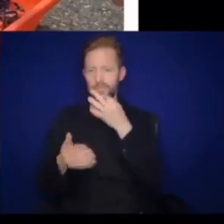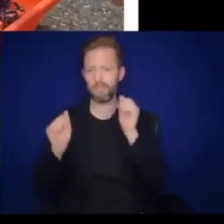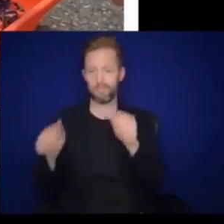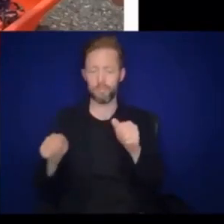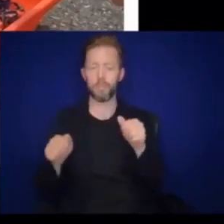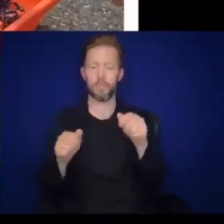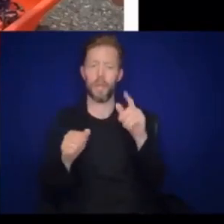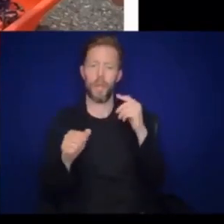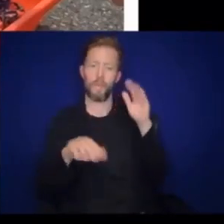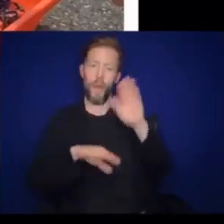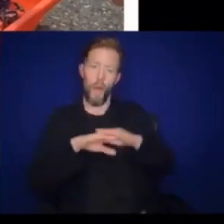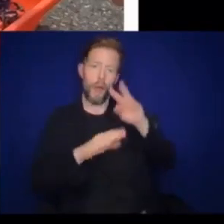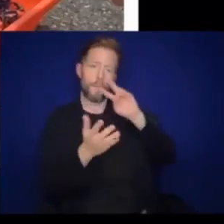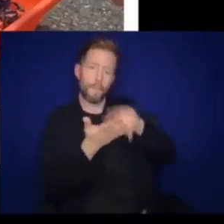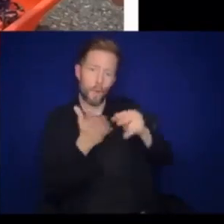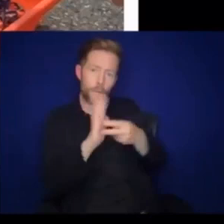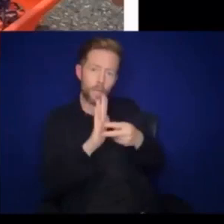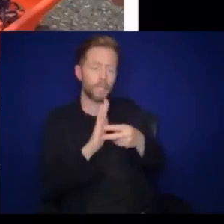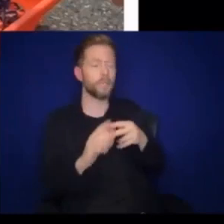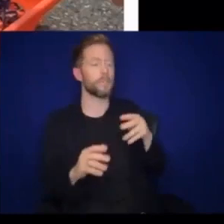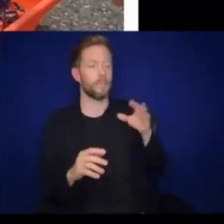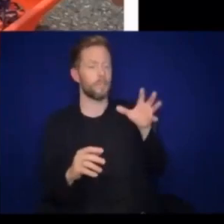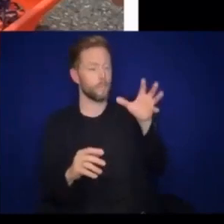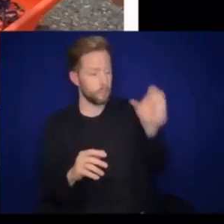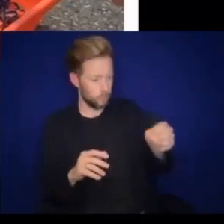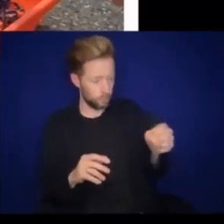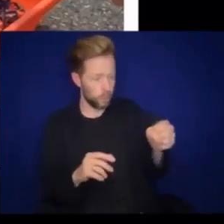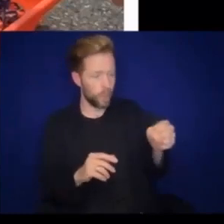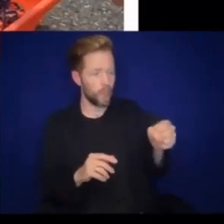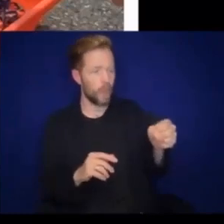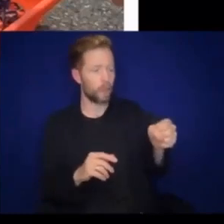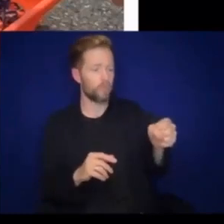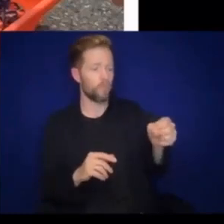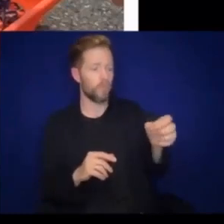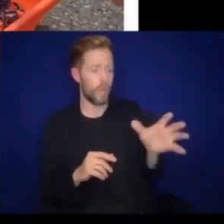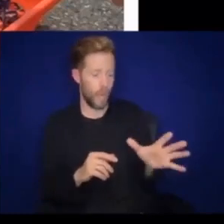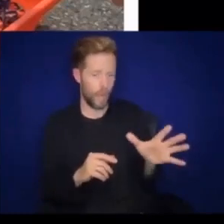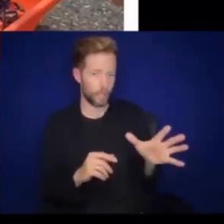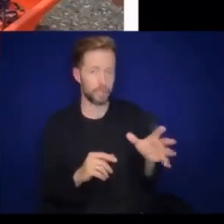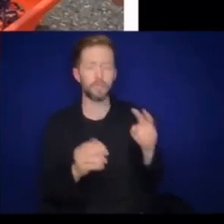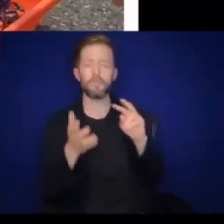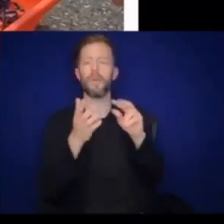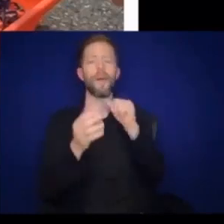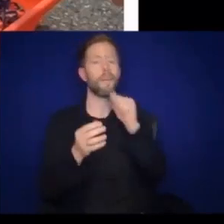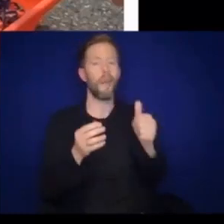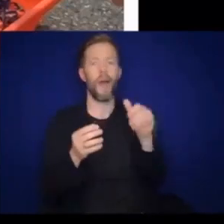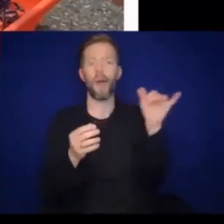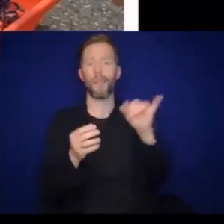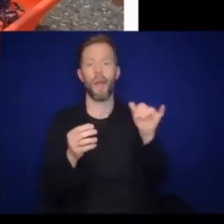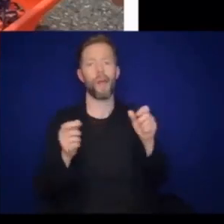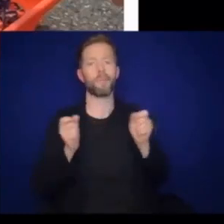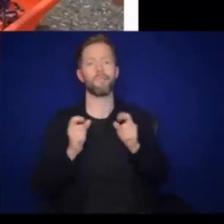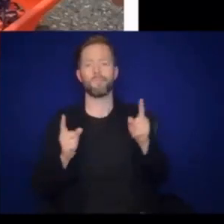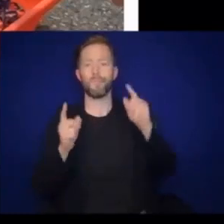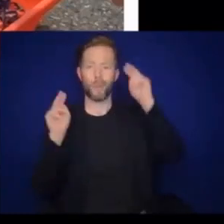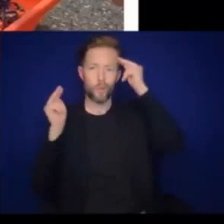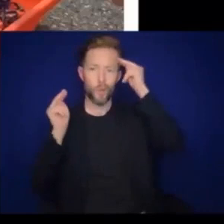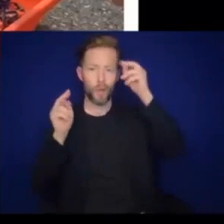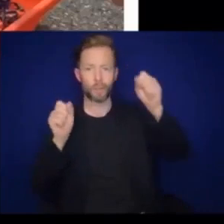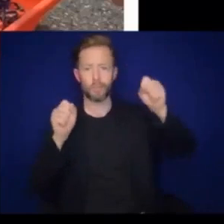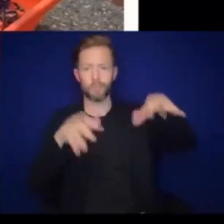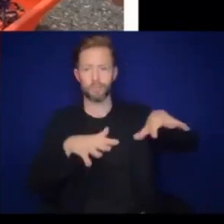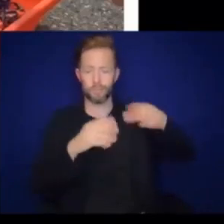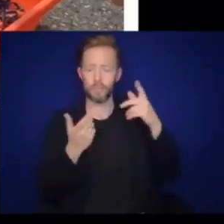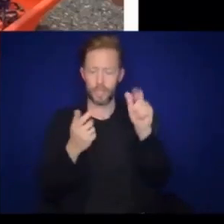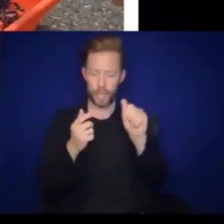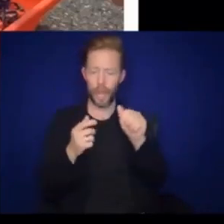have a purposeful release instead of just a grasp reflex so they can put down toys that are not interesting to them and pick up toys that